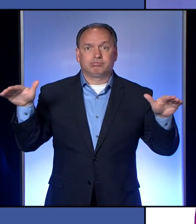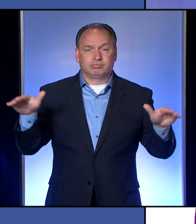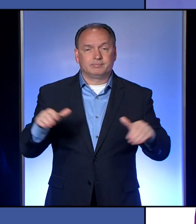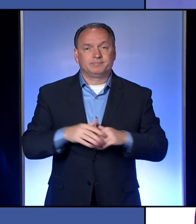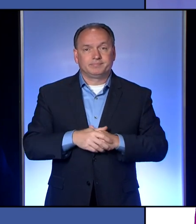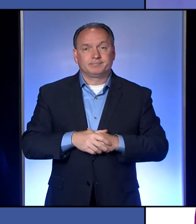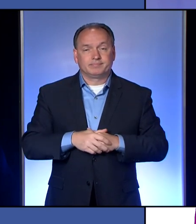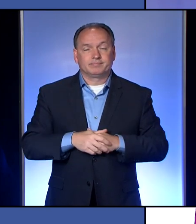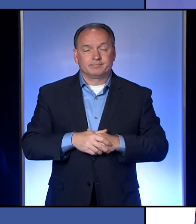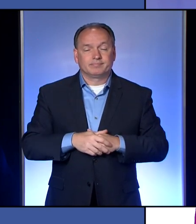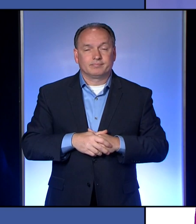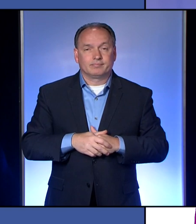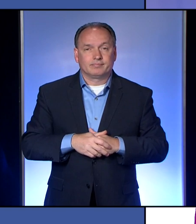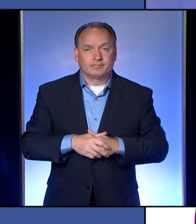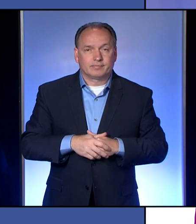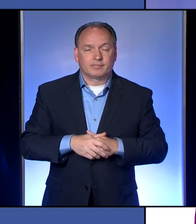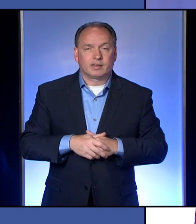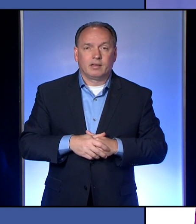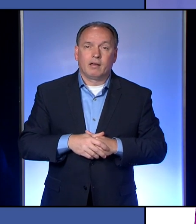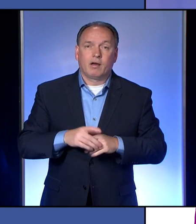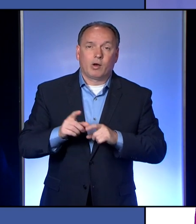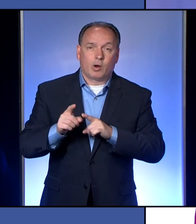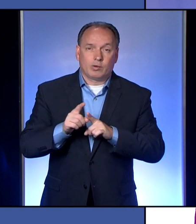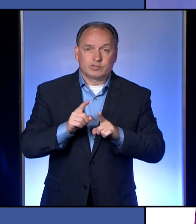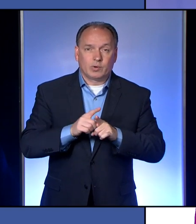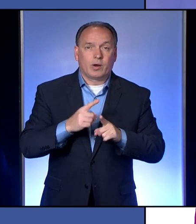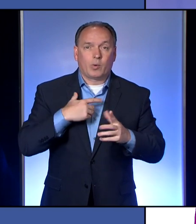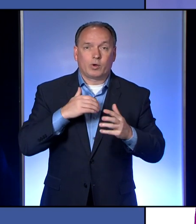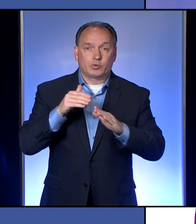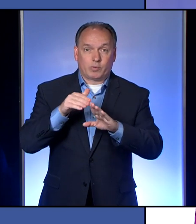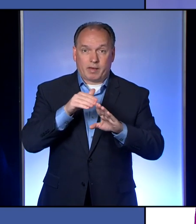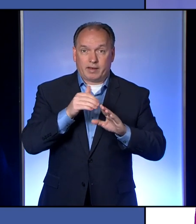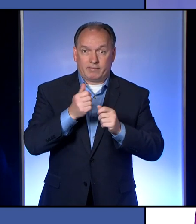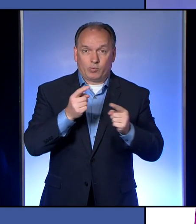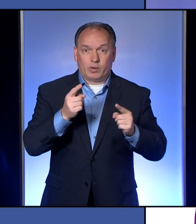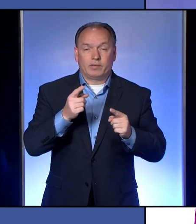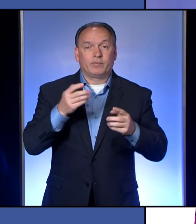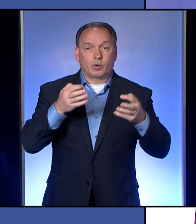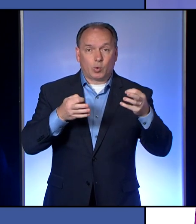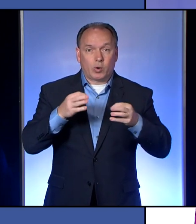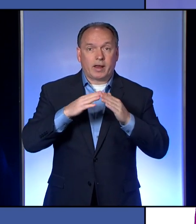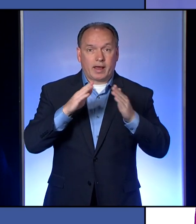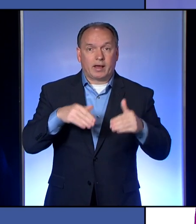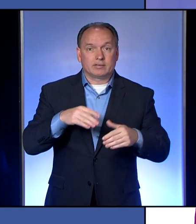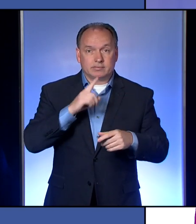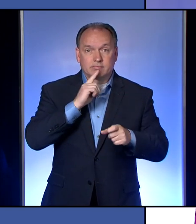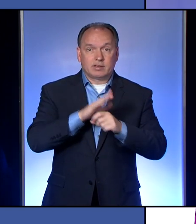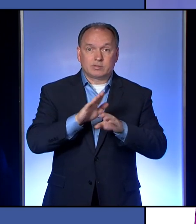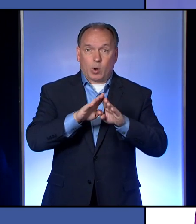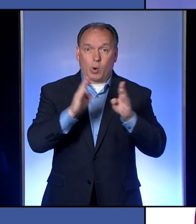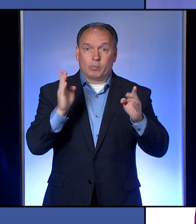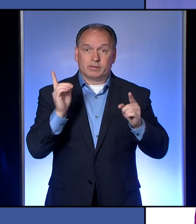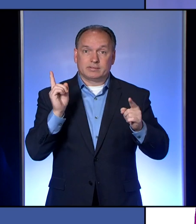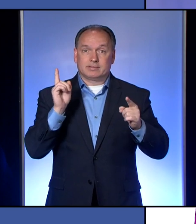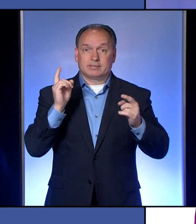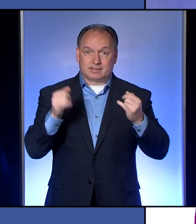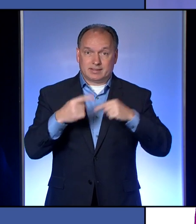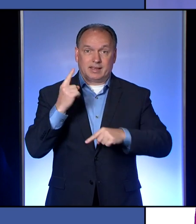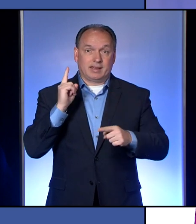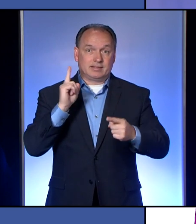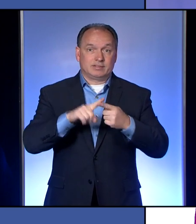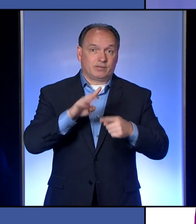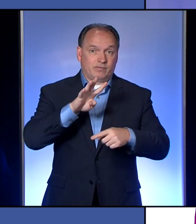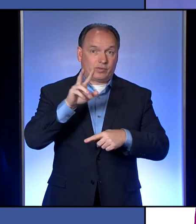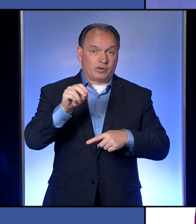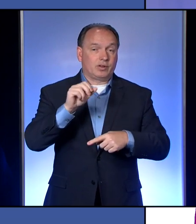requested for mail-in ballots. I also want to remind everybody that the courthouse is open today until 4 30, tomorrow,